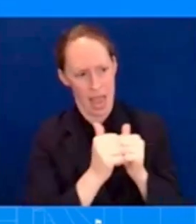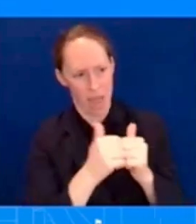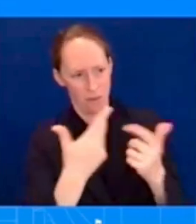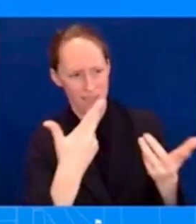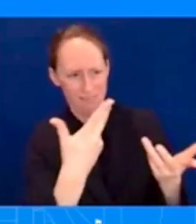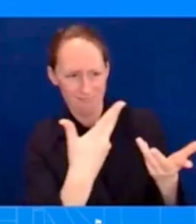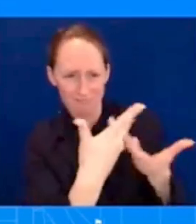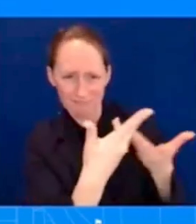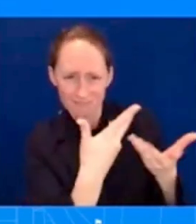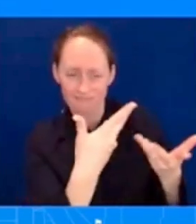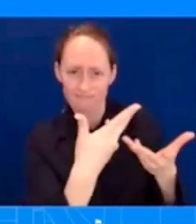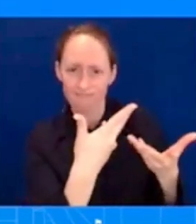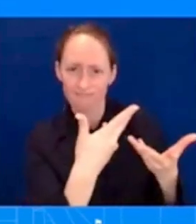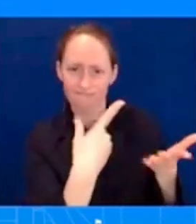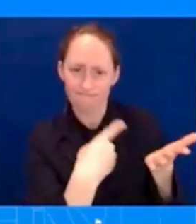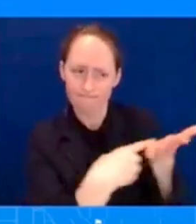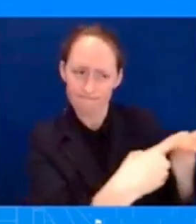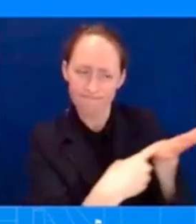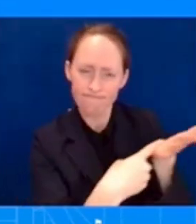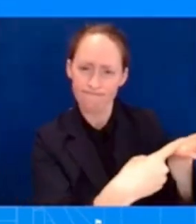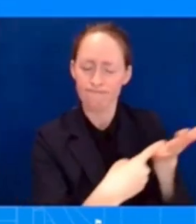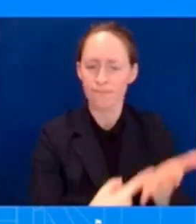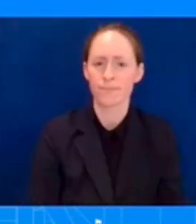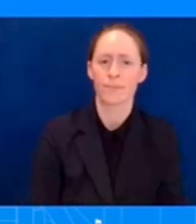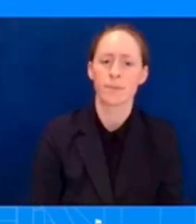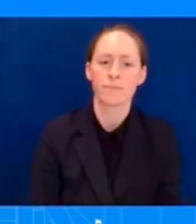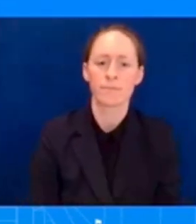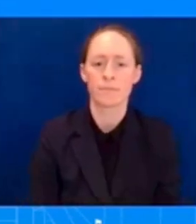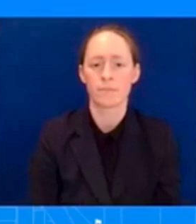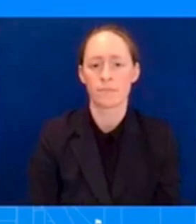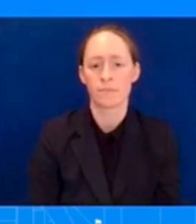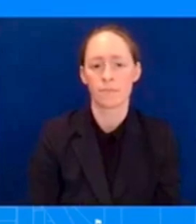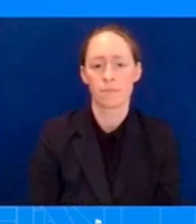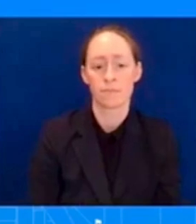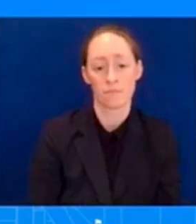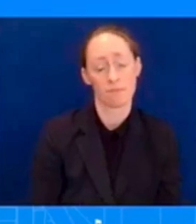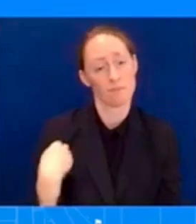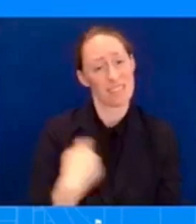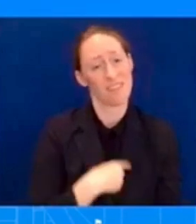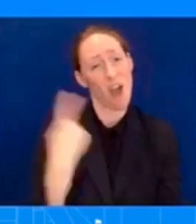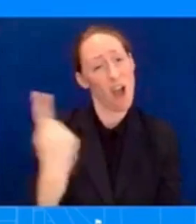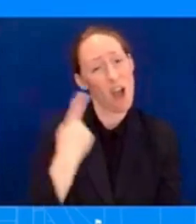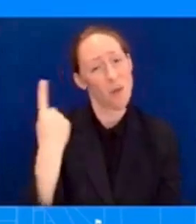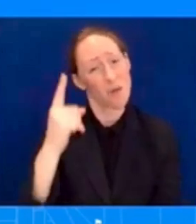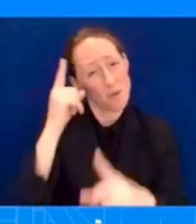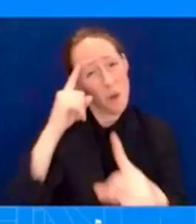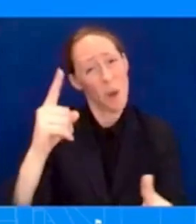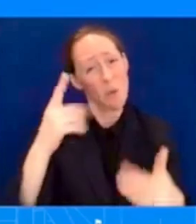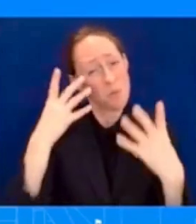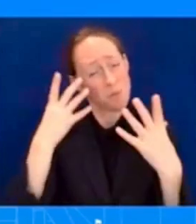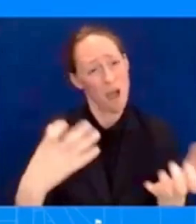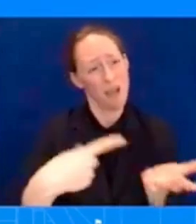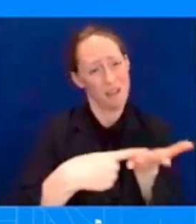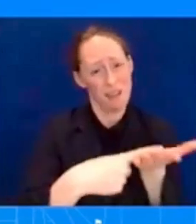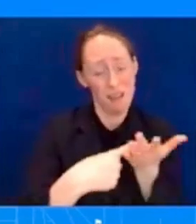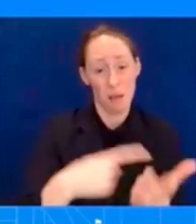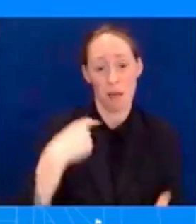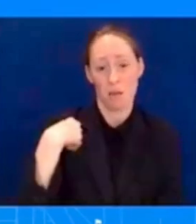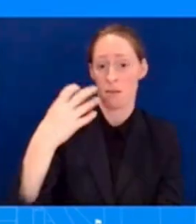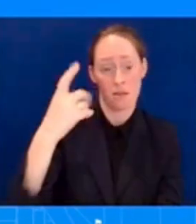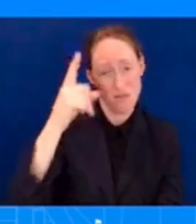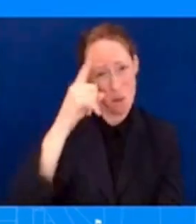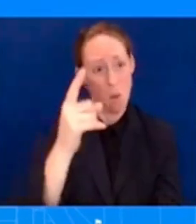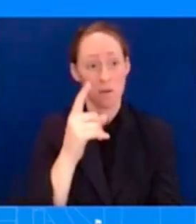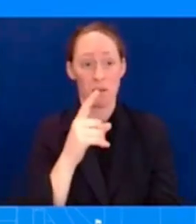when it comes to foreign policy. And this is about bringing home these U.S. citizens, reuniting them with their loved ones. That's what this is about.